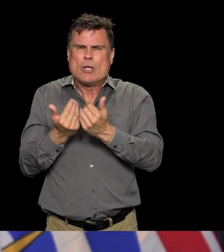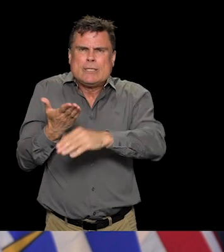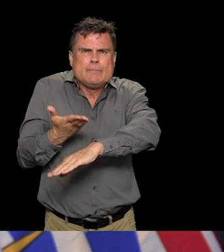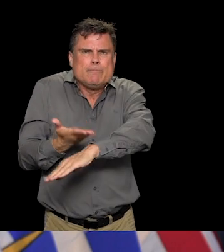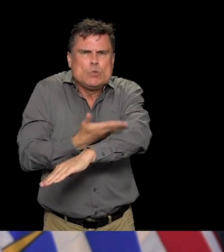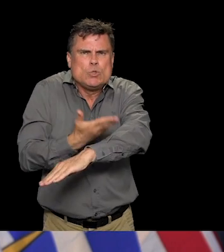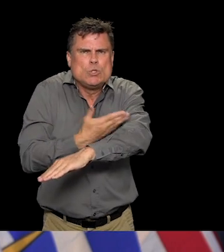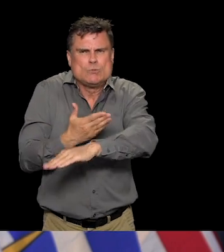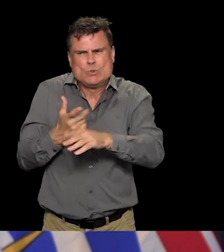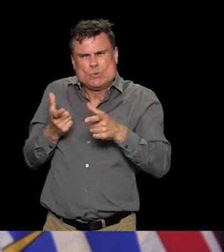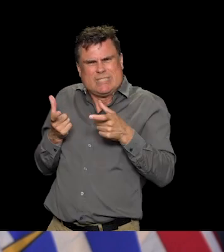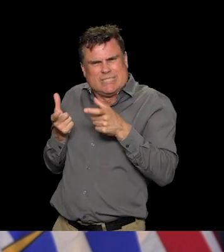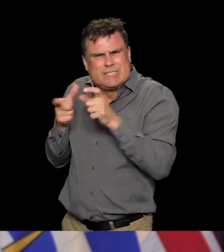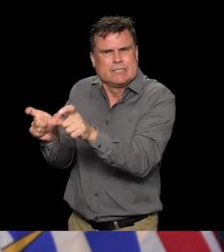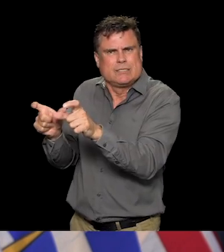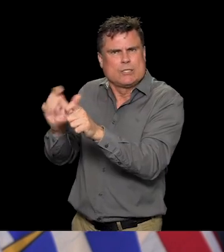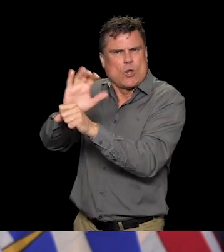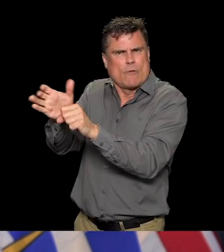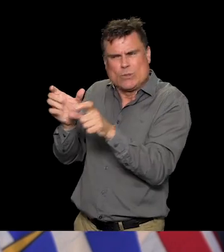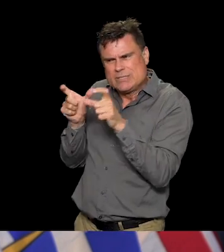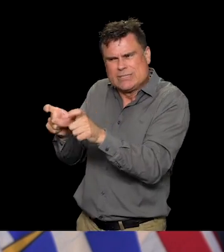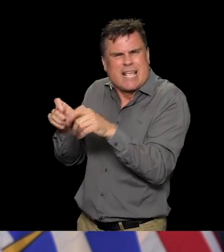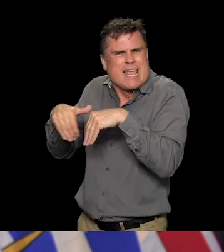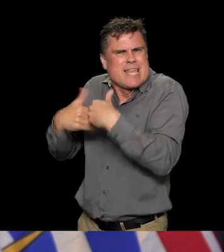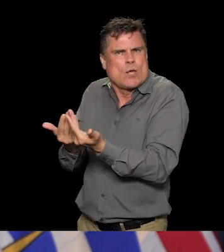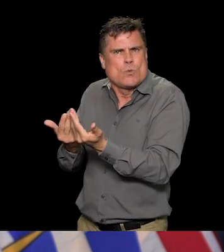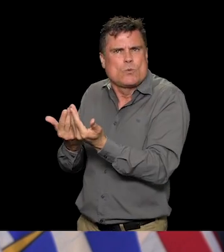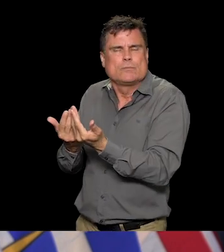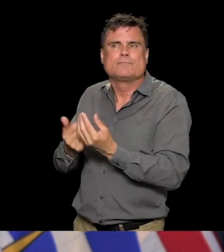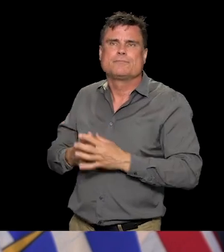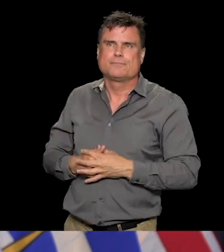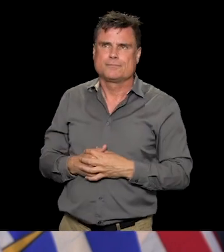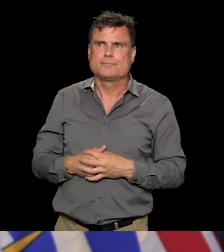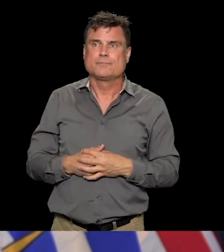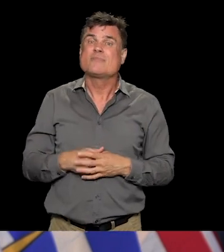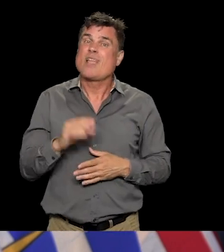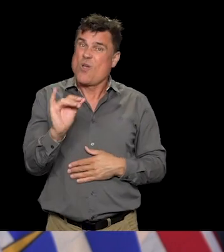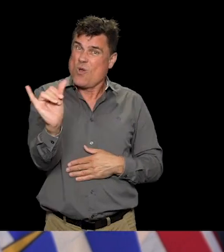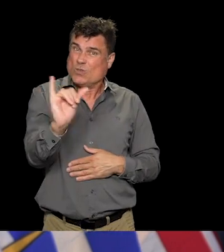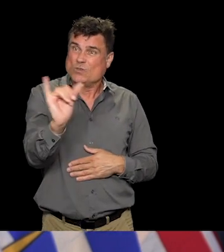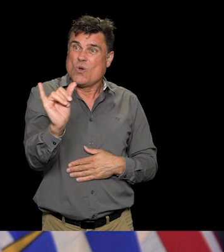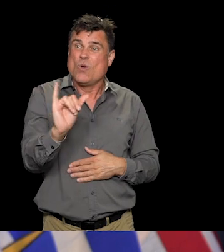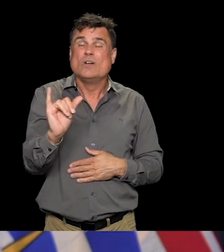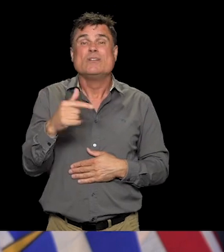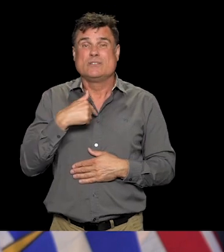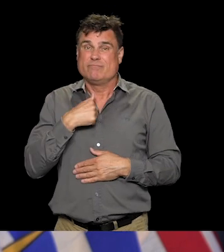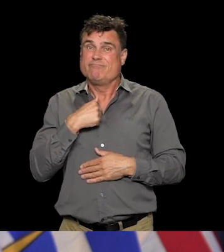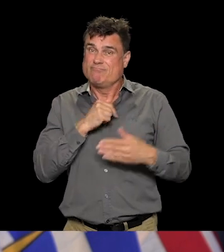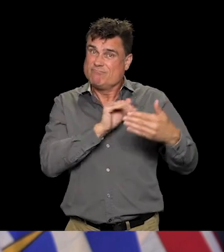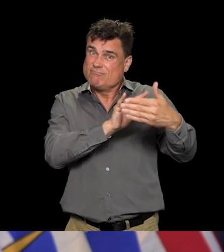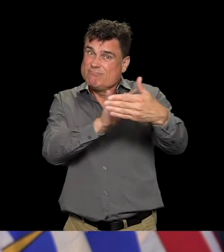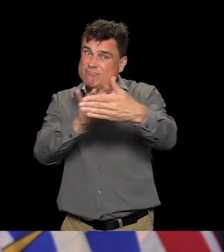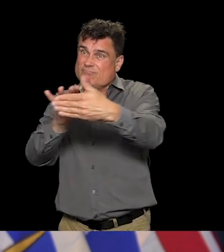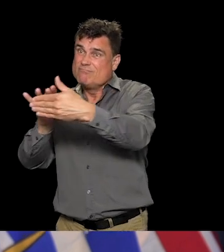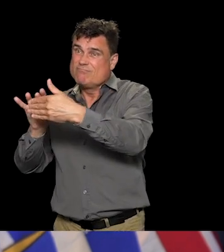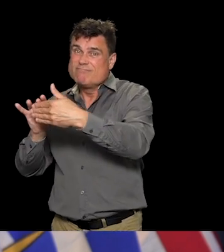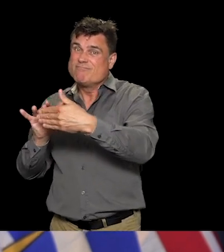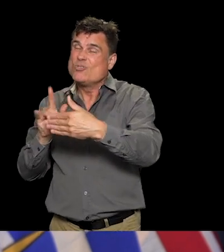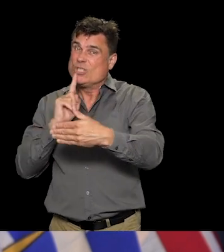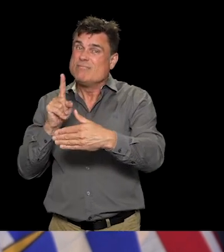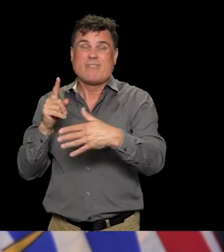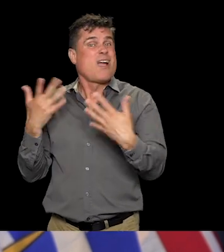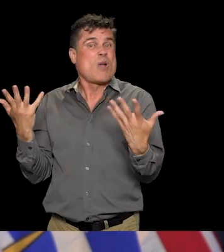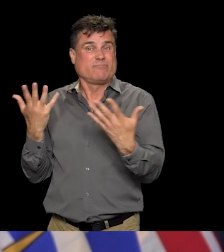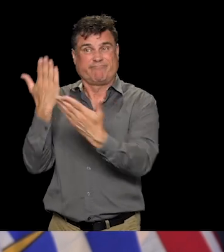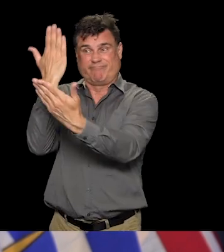have shown that the distancing that we've put in place does work. It saves lives. And those are the things that we're